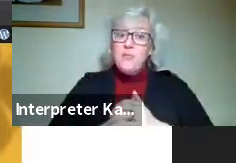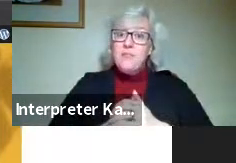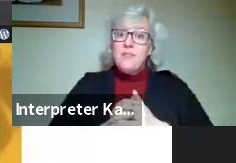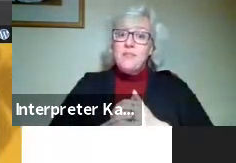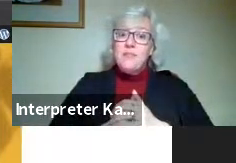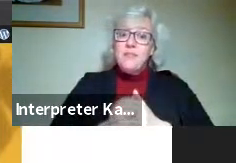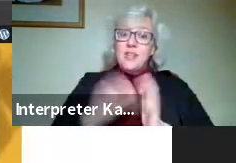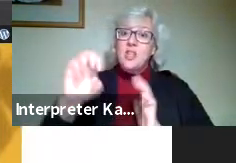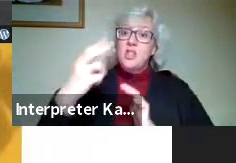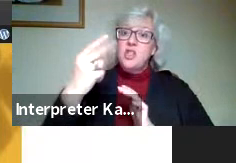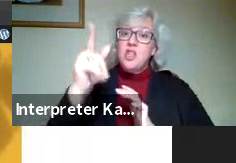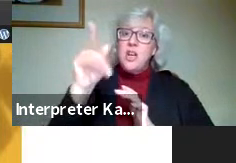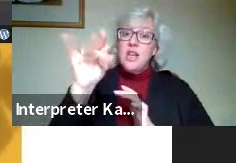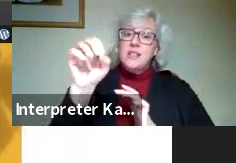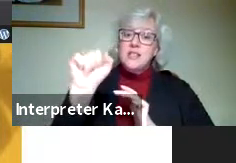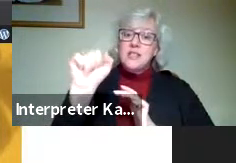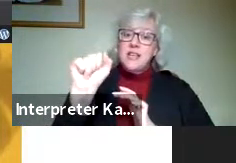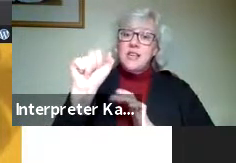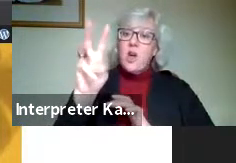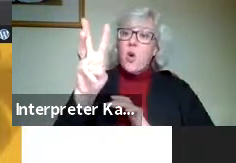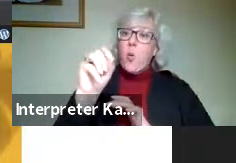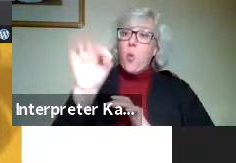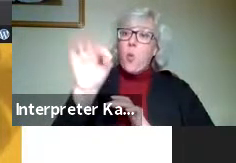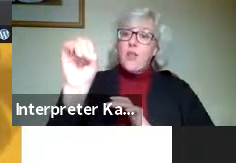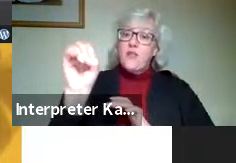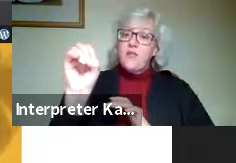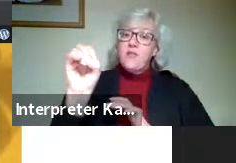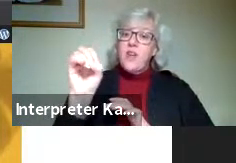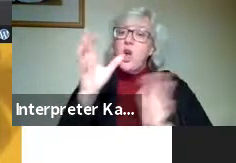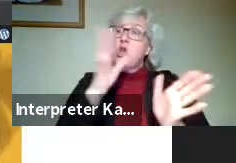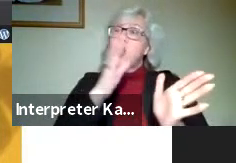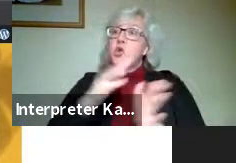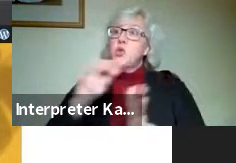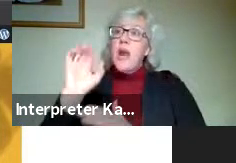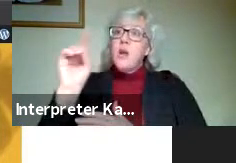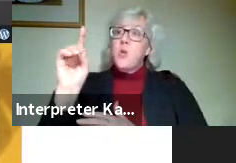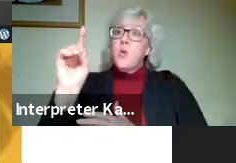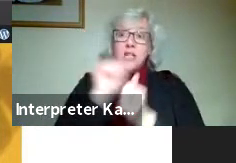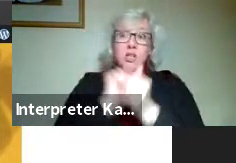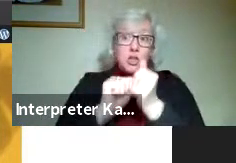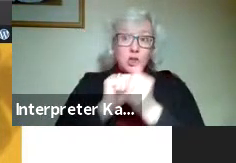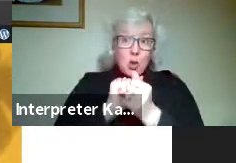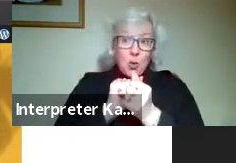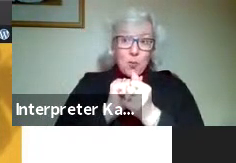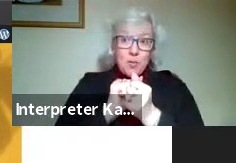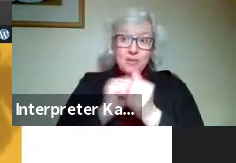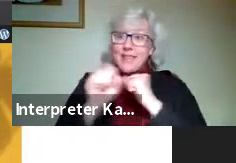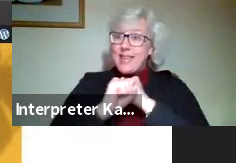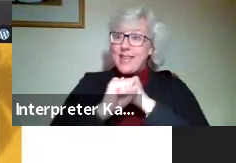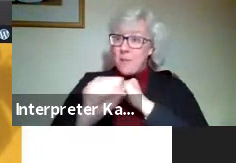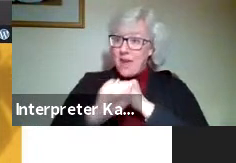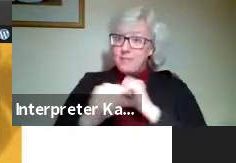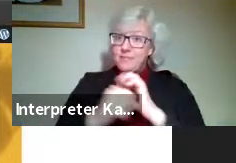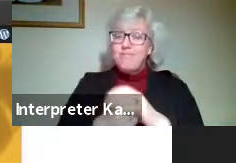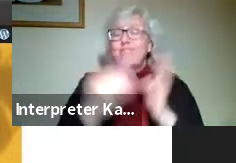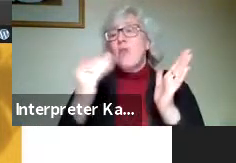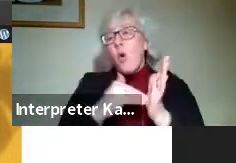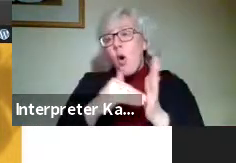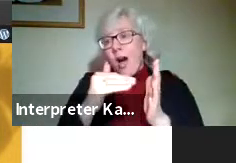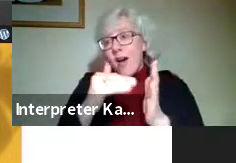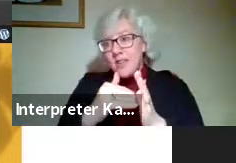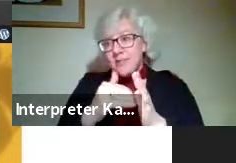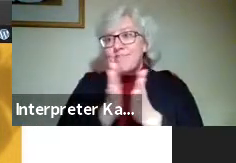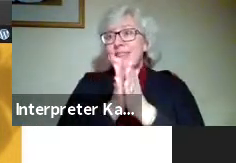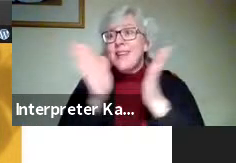Chelsea Wolf for her Trade Wind Soap campaign. So quite often, the